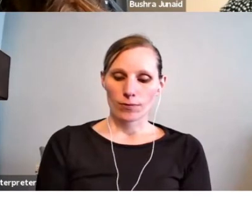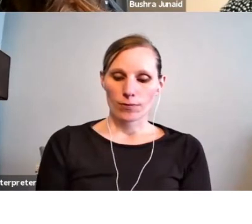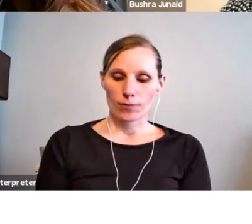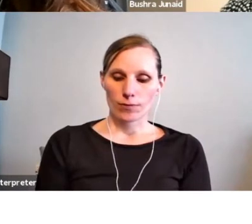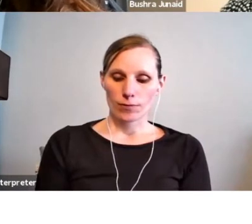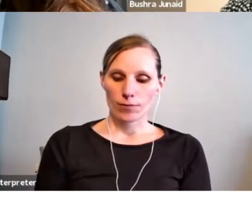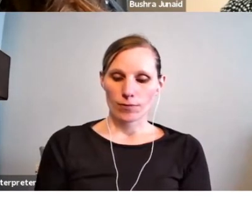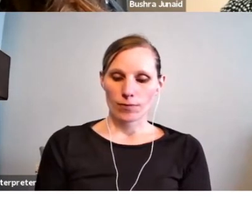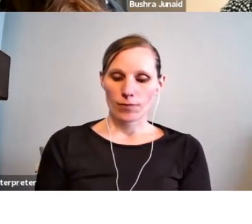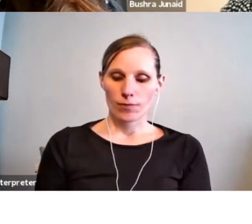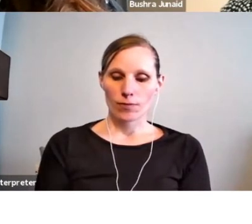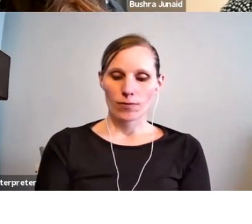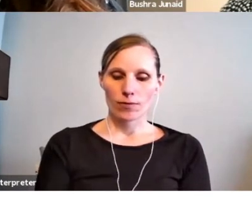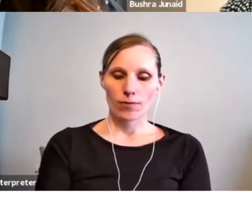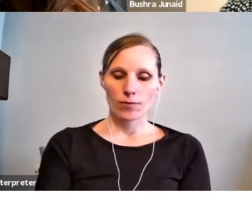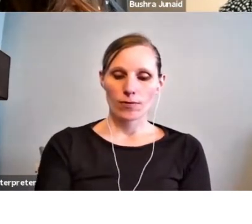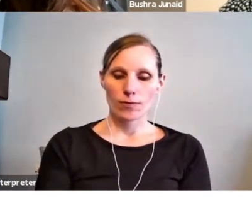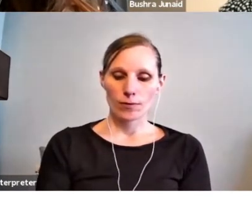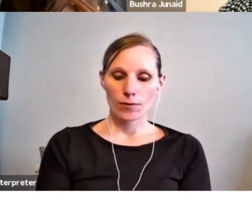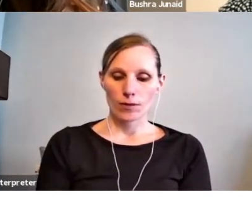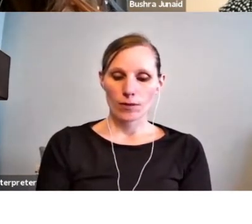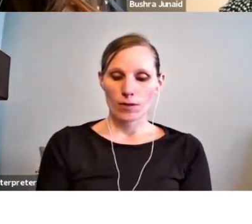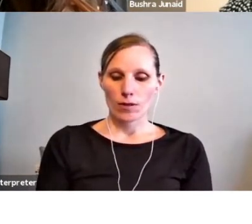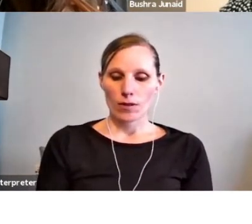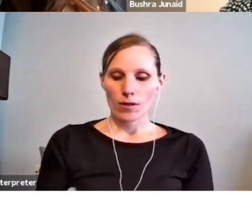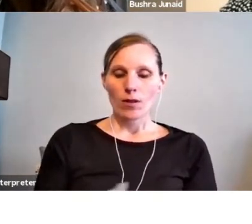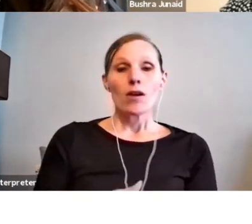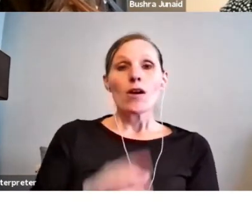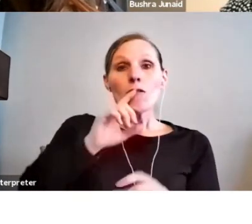And are rolling deadlines possible?